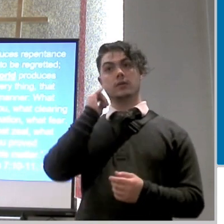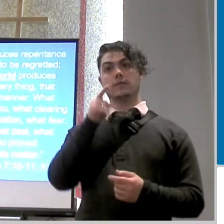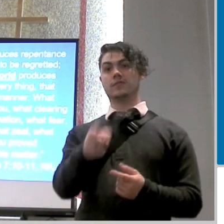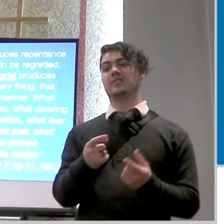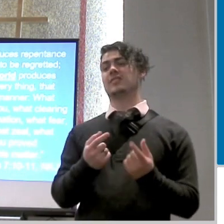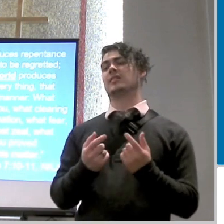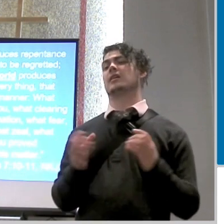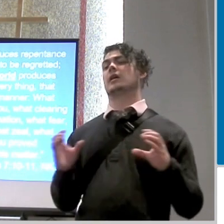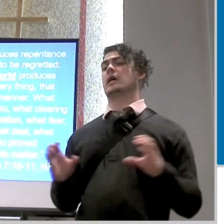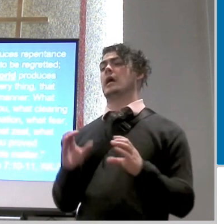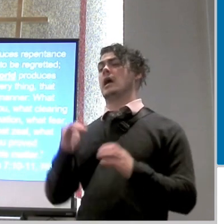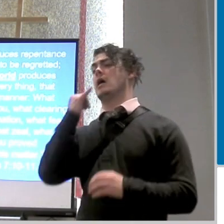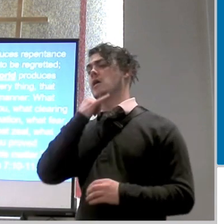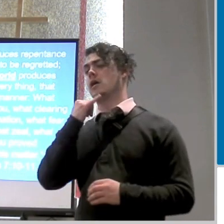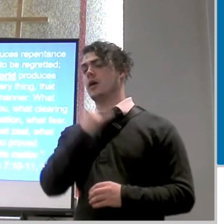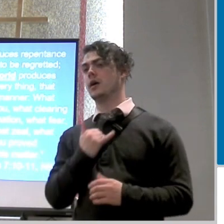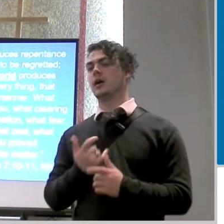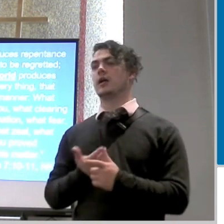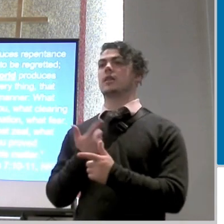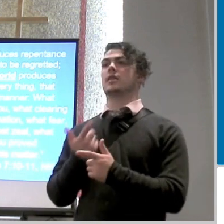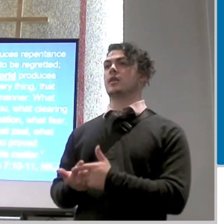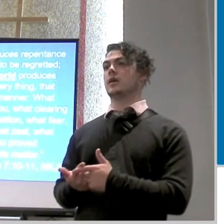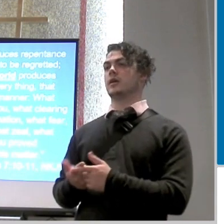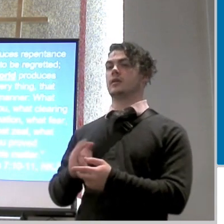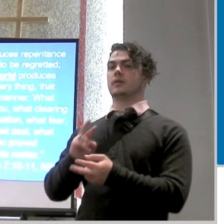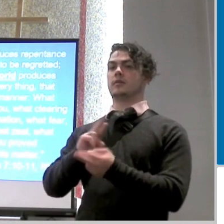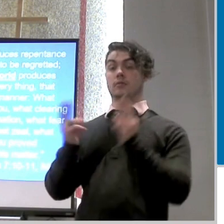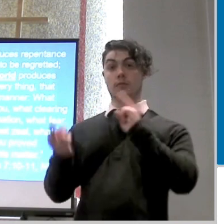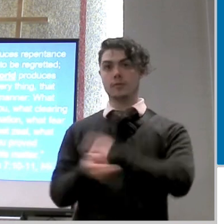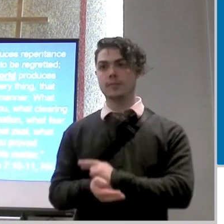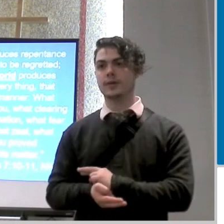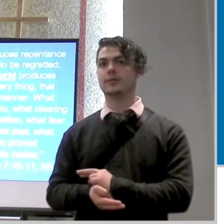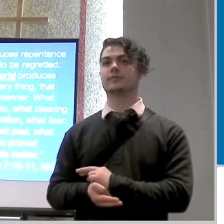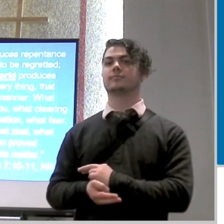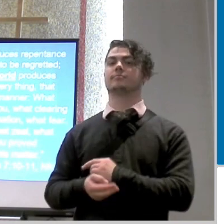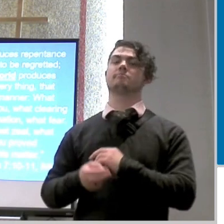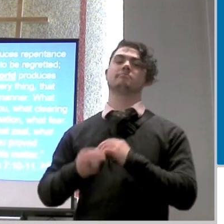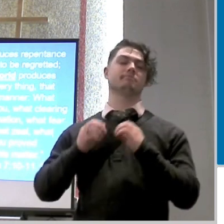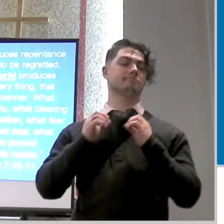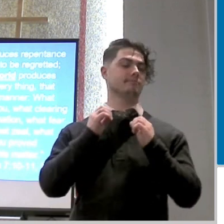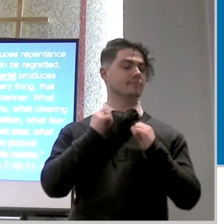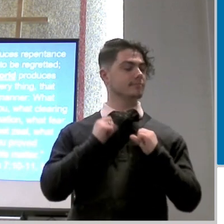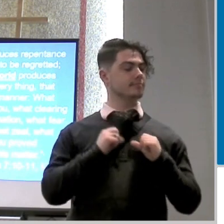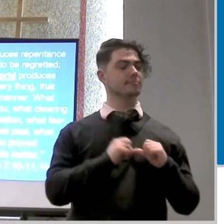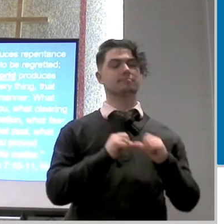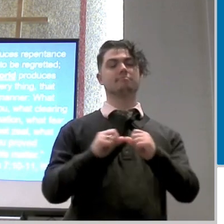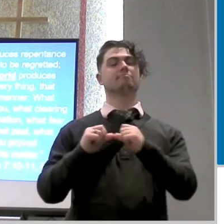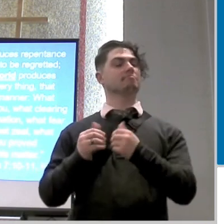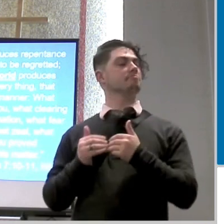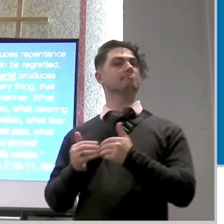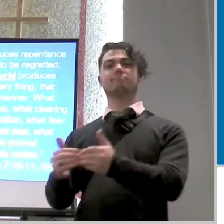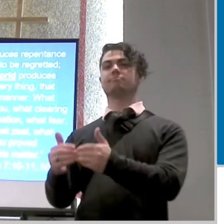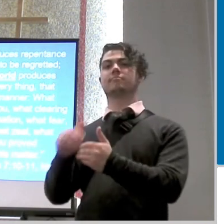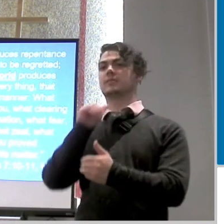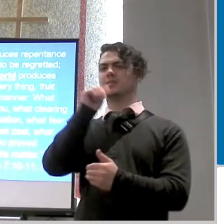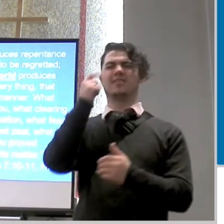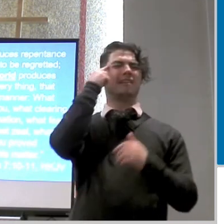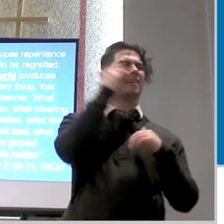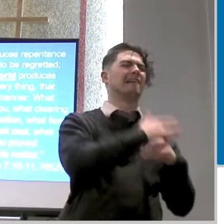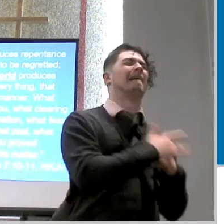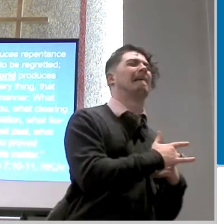in fact the person that i did it to they might let it go too because it's over it's done we're moving forward